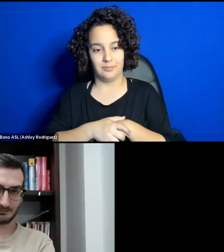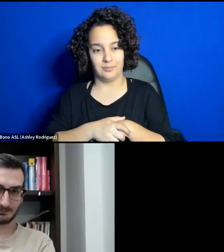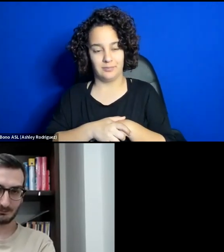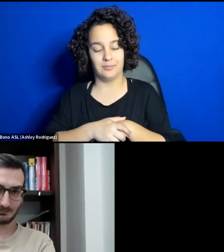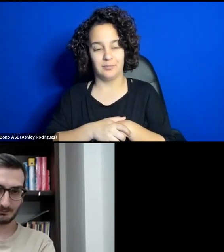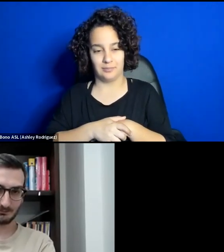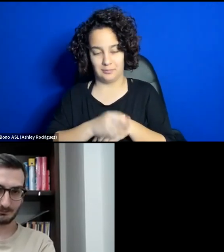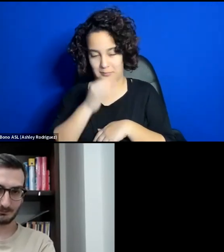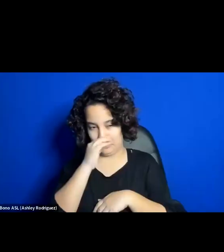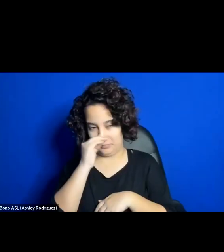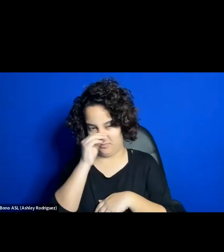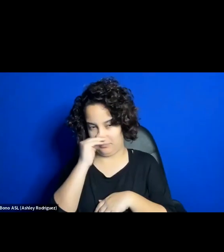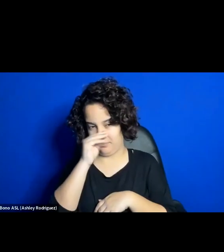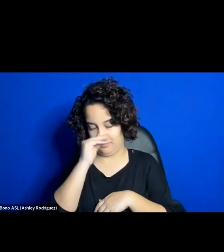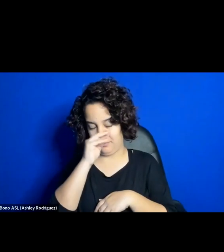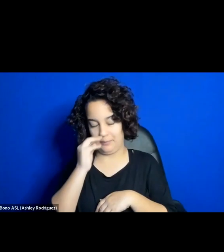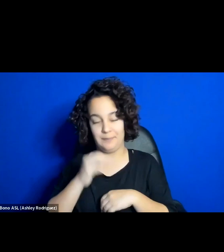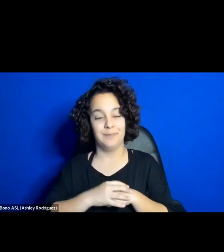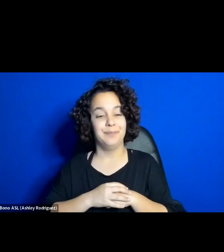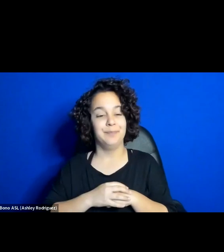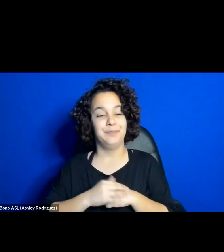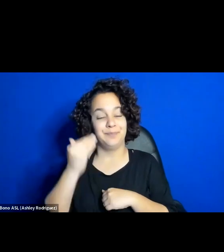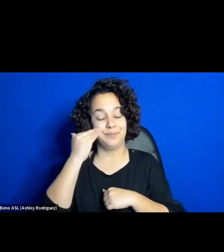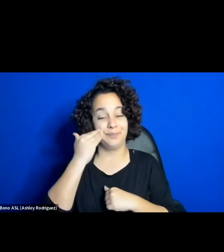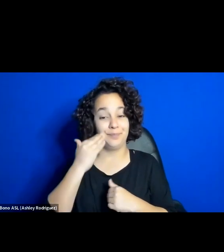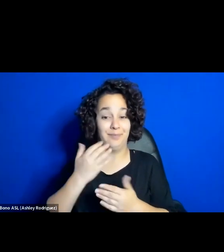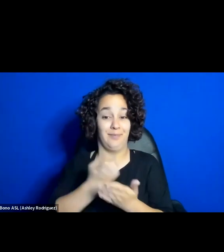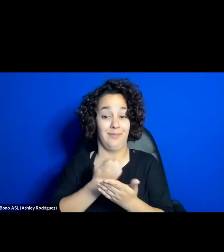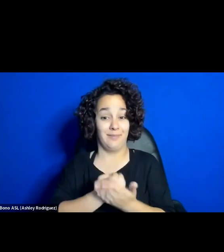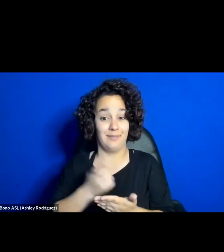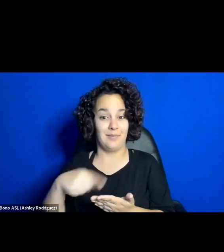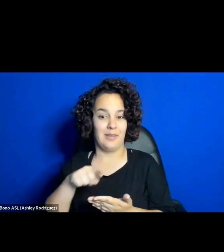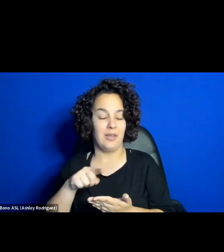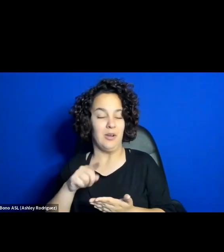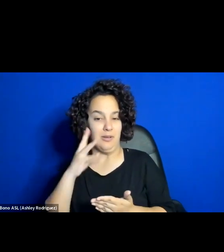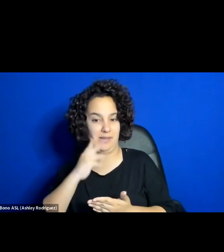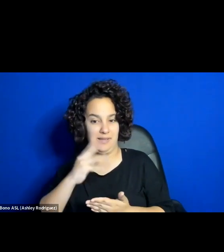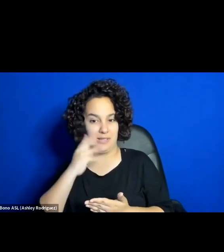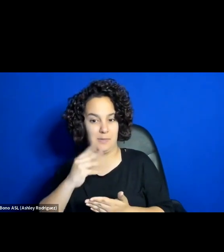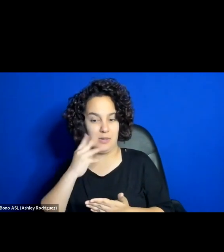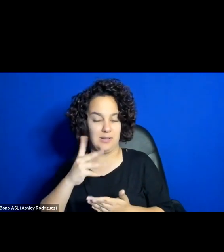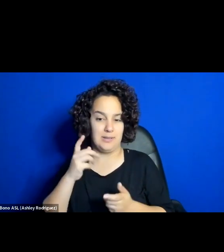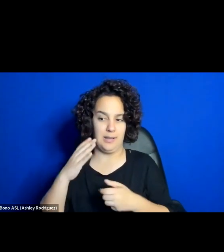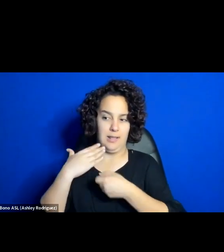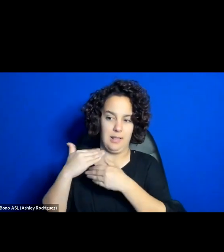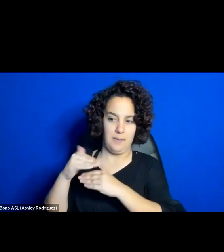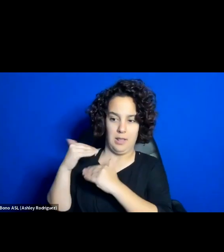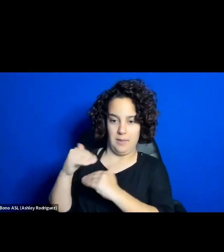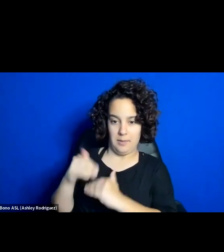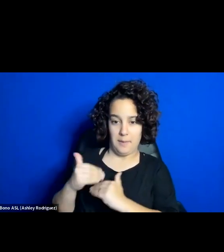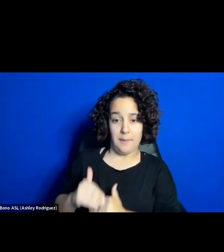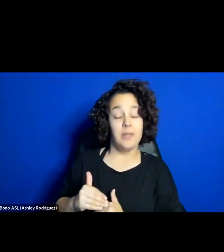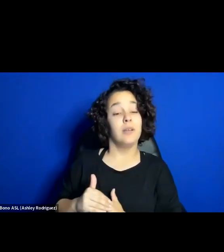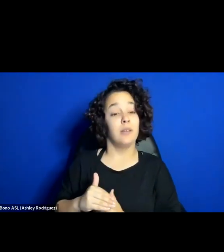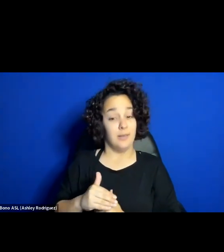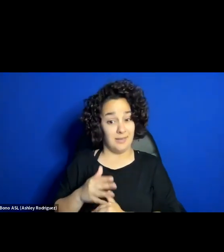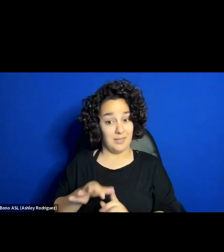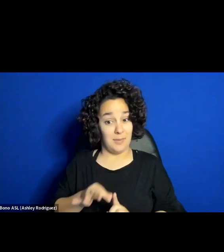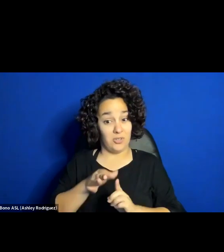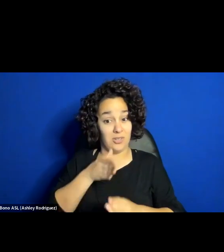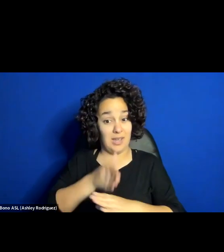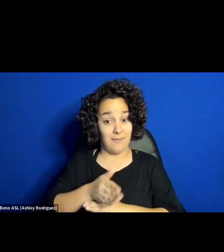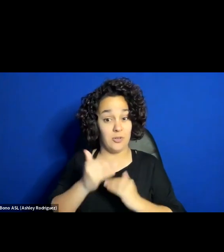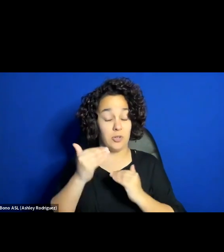the whole Iranian economy is experiencing, the adversaries of post-COVID, you know, having high